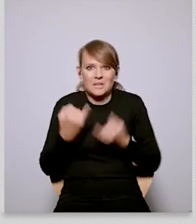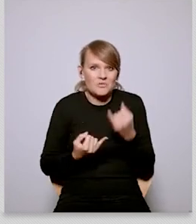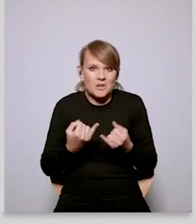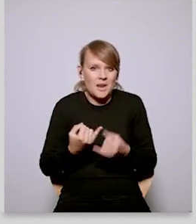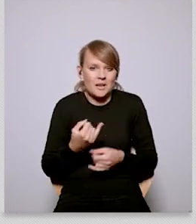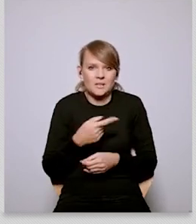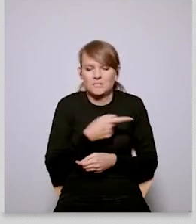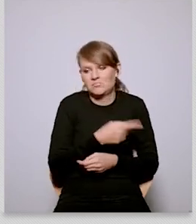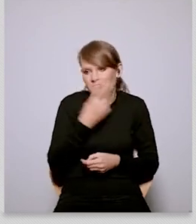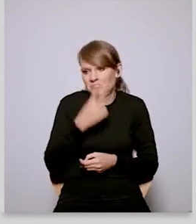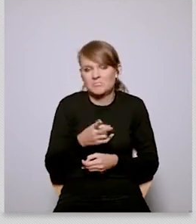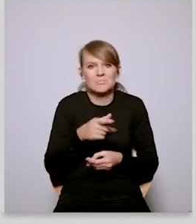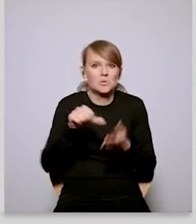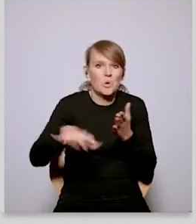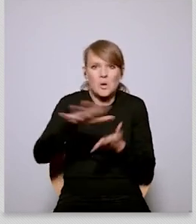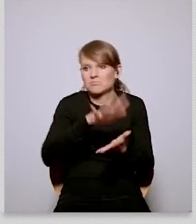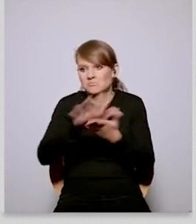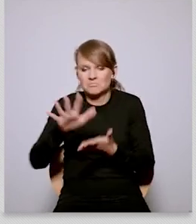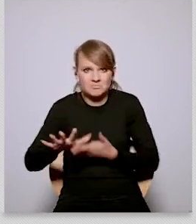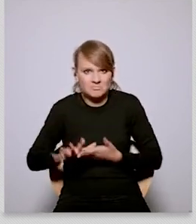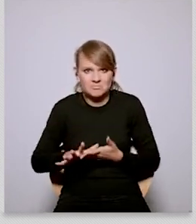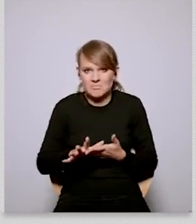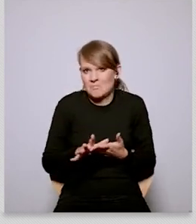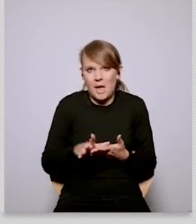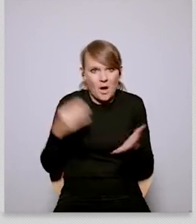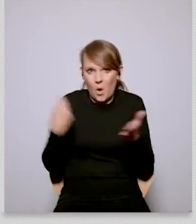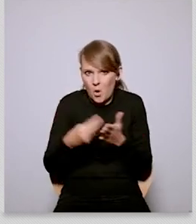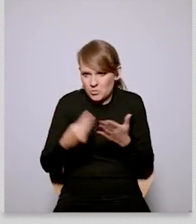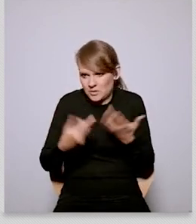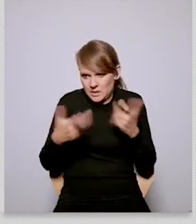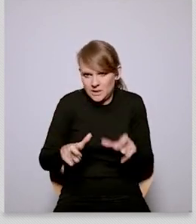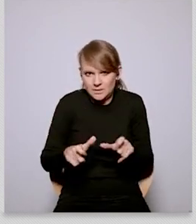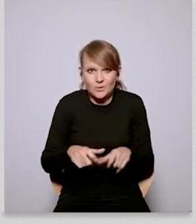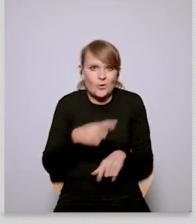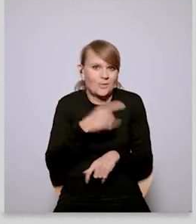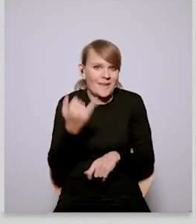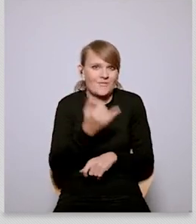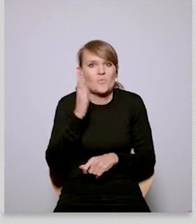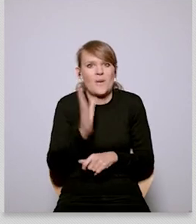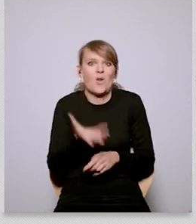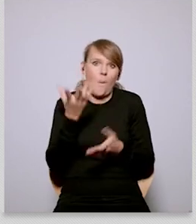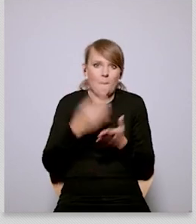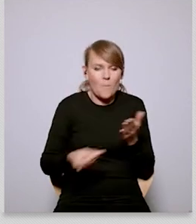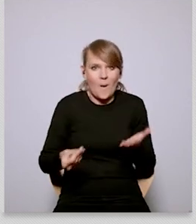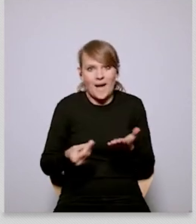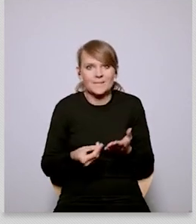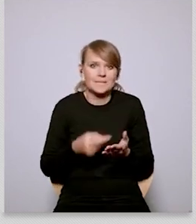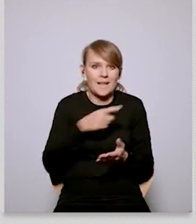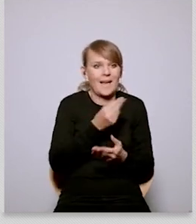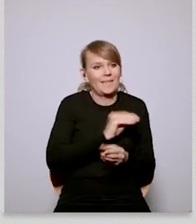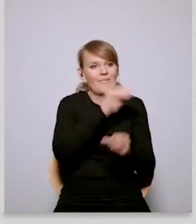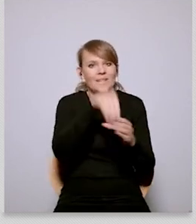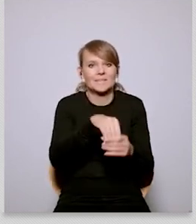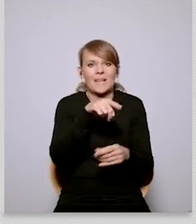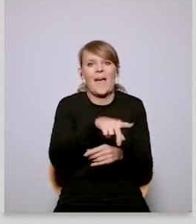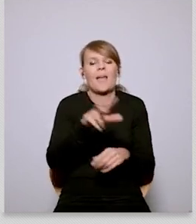pollutes they should be forced to pay if there is no clear signals that um that the pollution